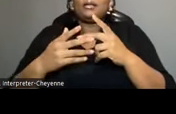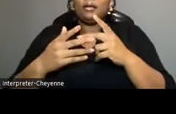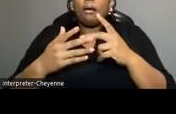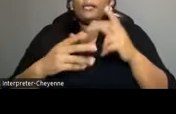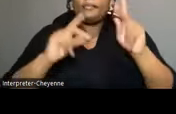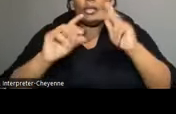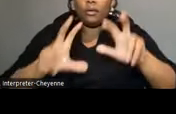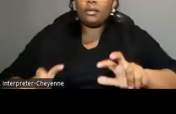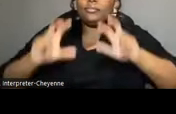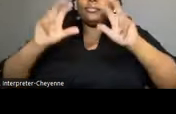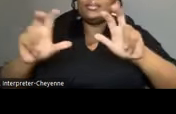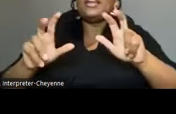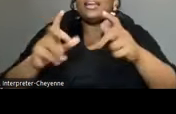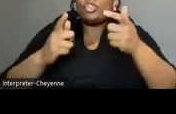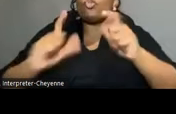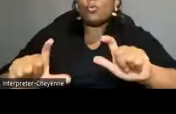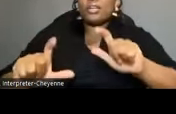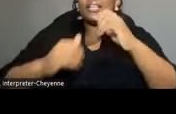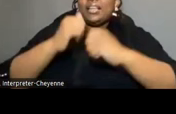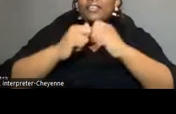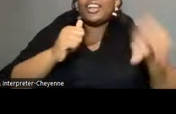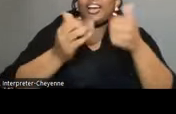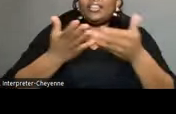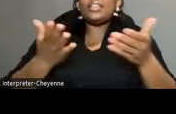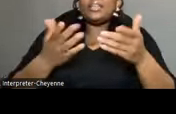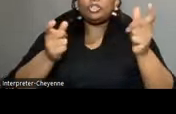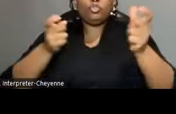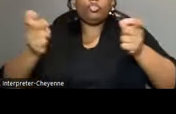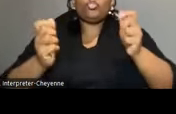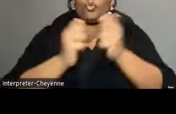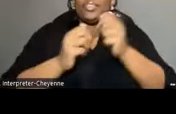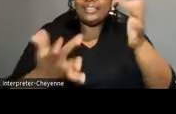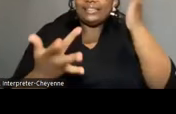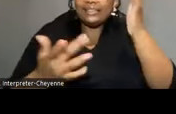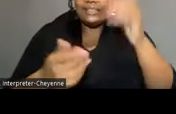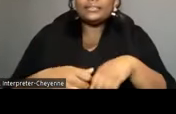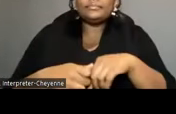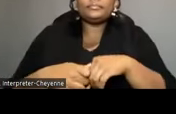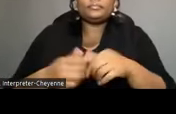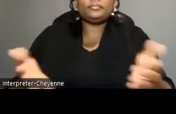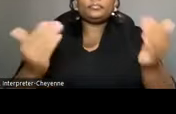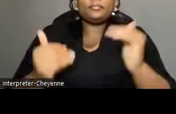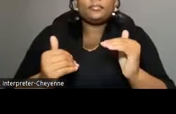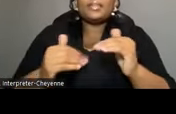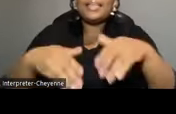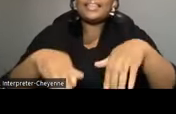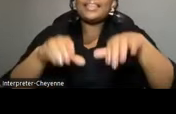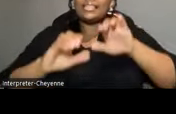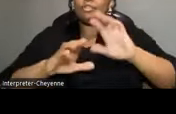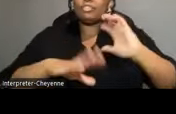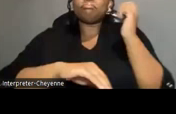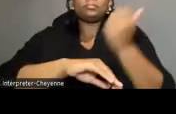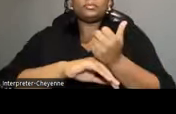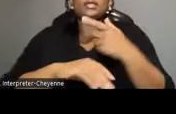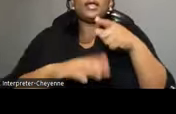into quarantine infrastructure and other infrastructures to deal with disease. And the Bois Marchant Cemetery is established. I'm